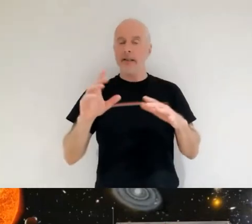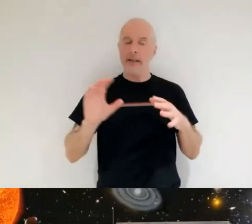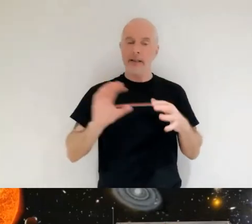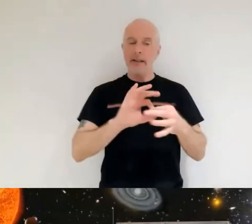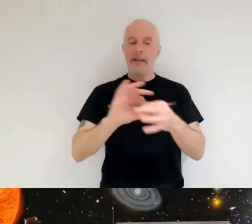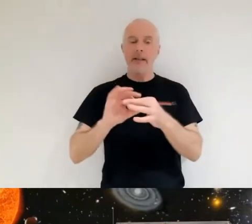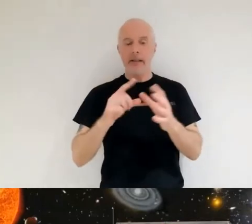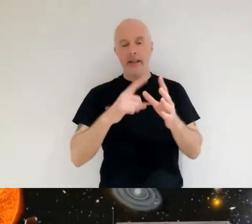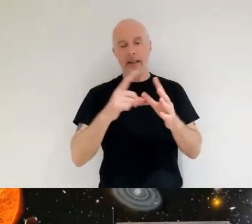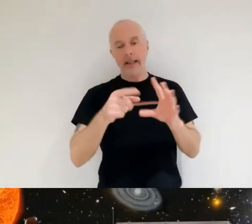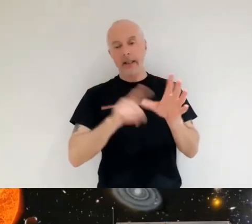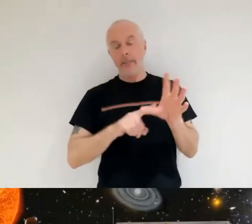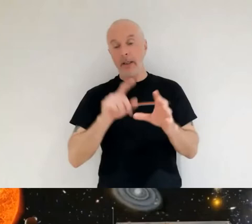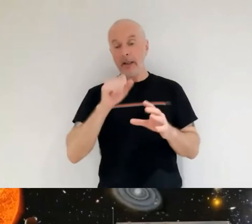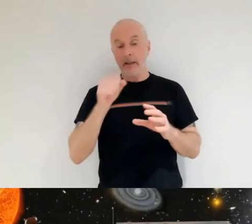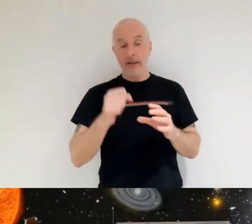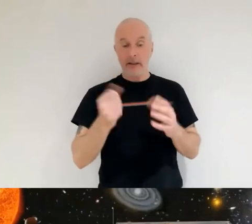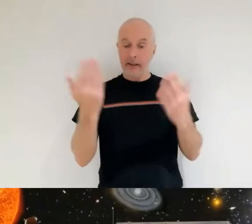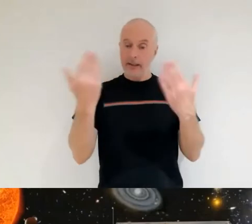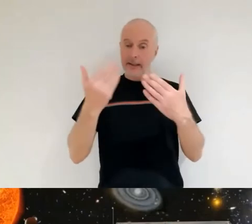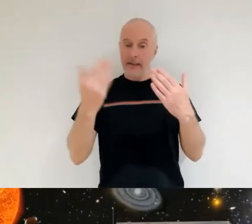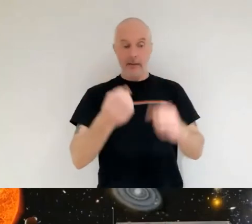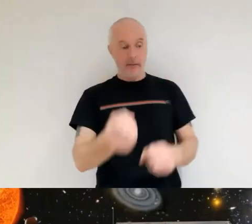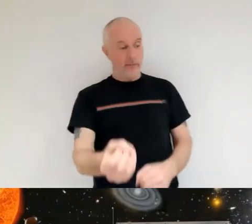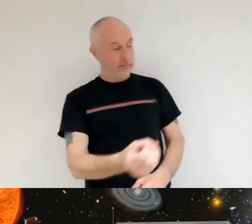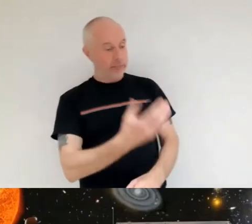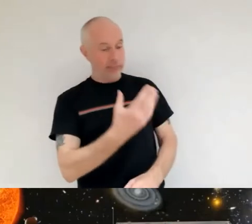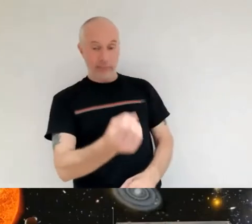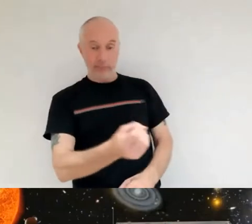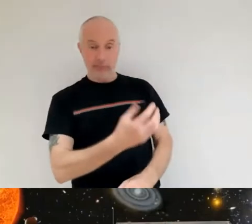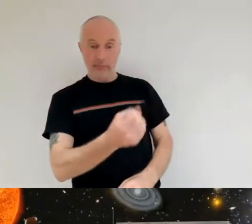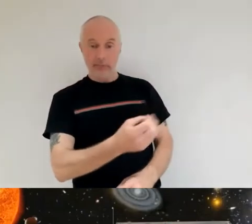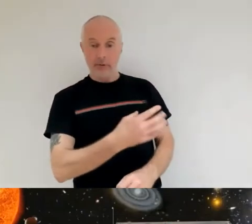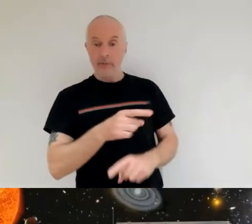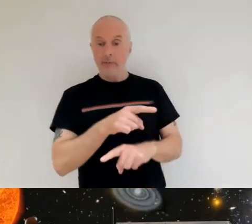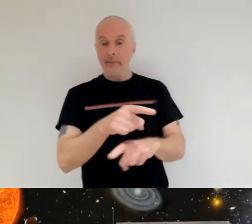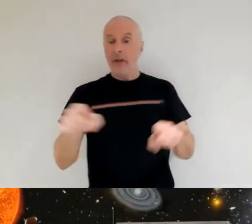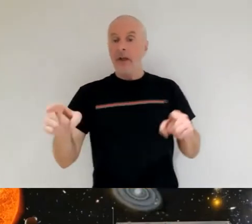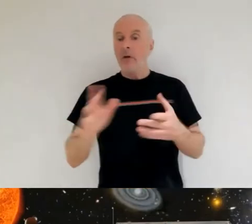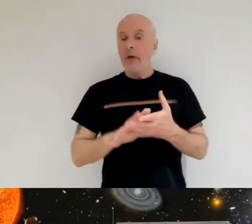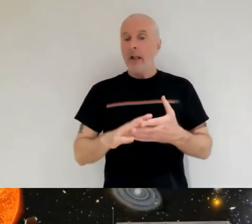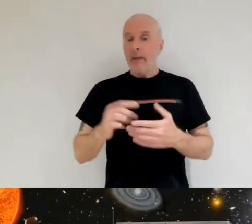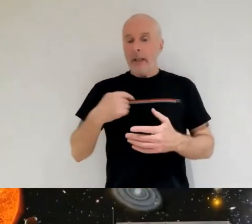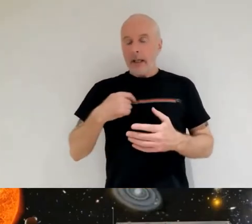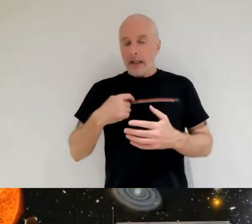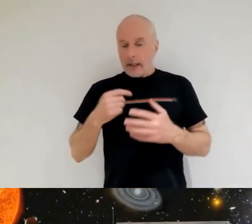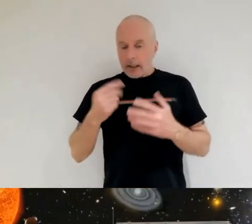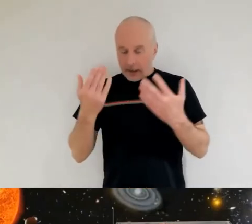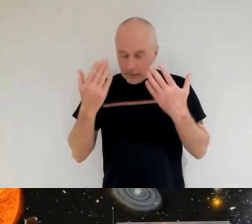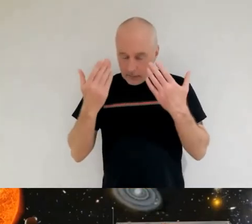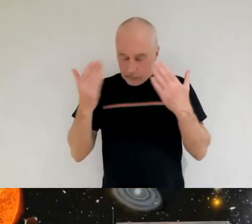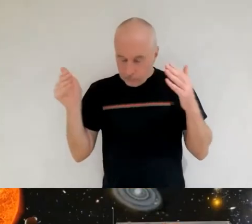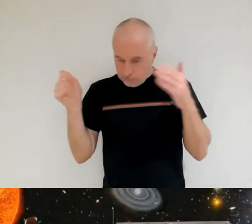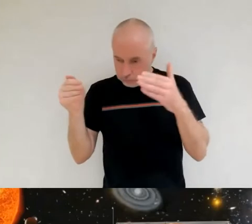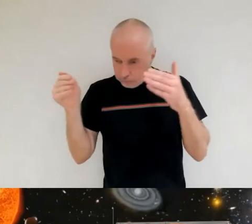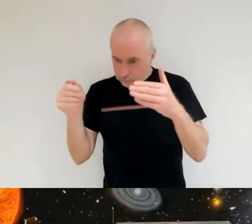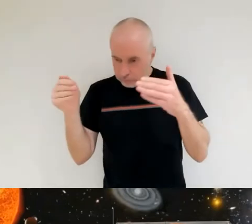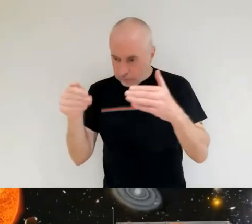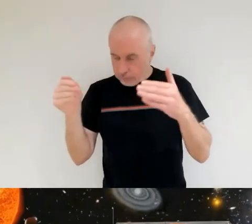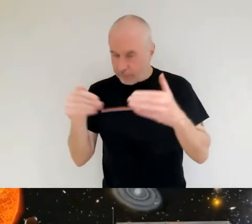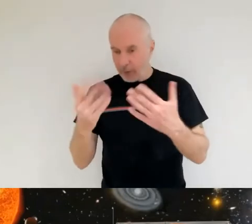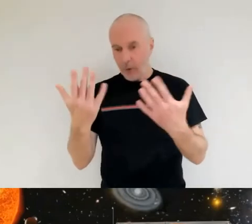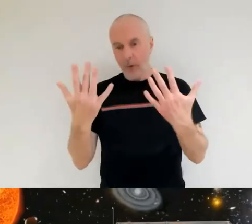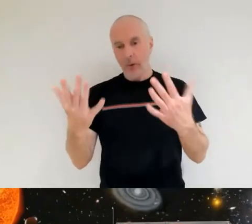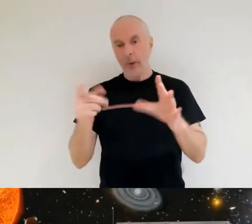take you through my talk tonight which is going to be on something that has been a little bit of an obsession for me over the last 10 or so